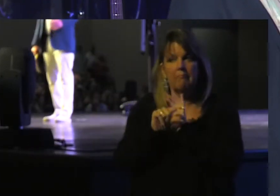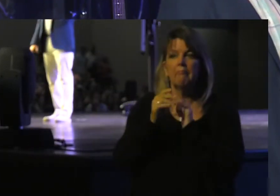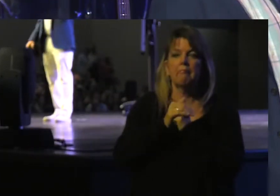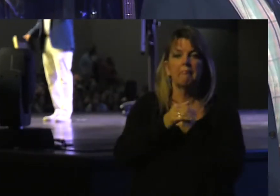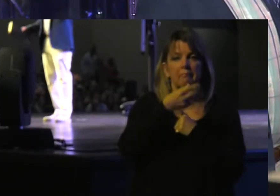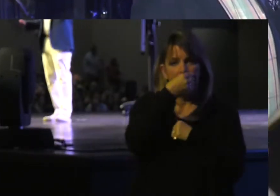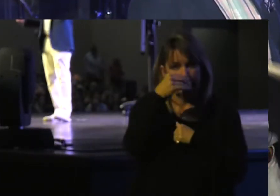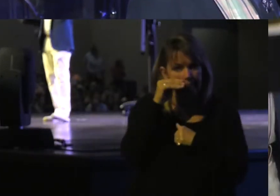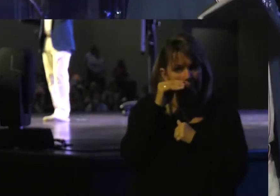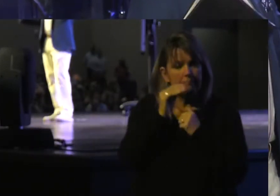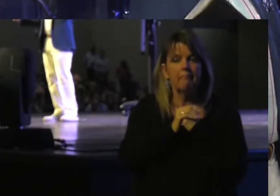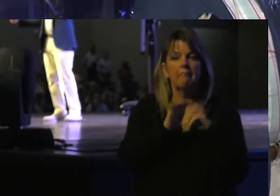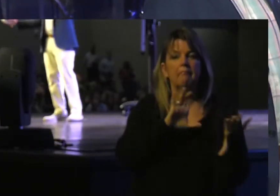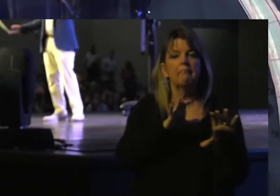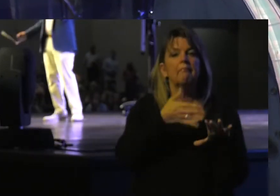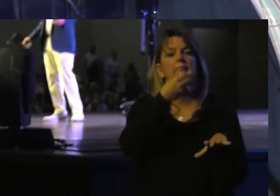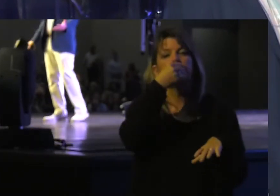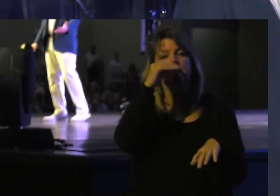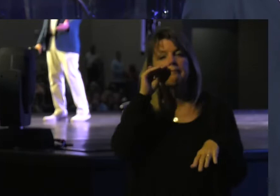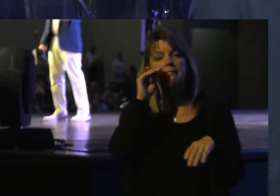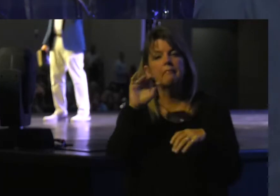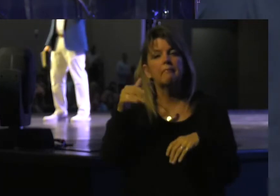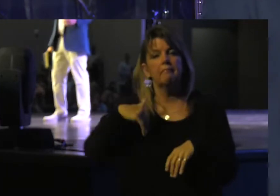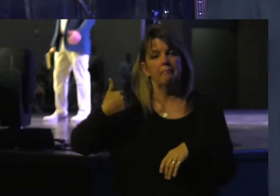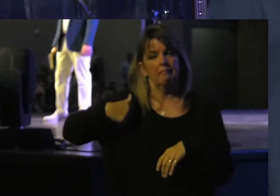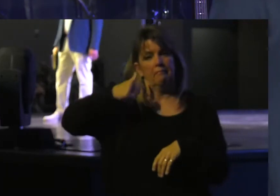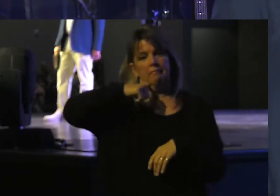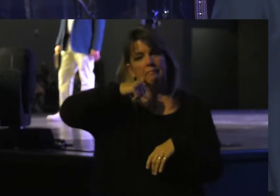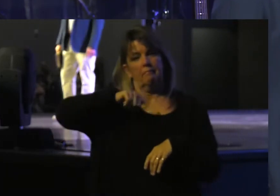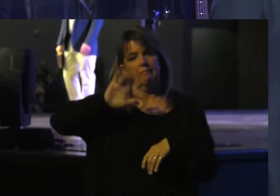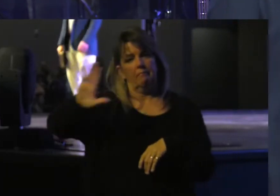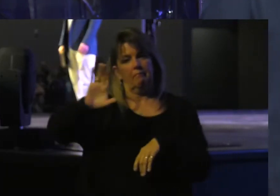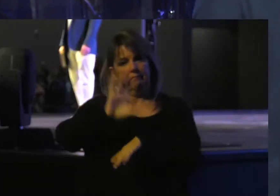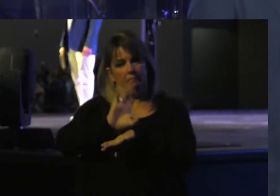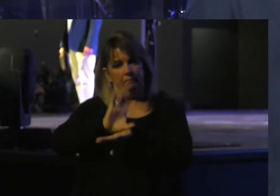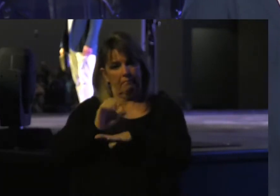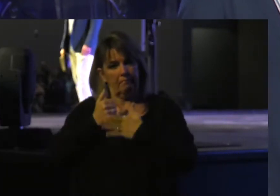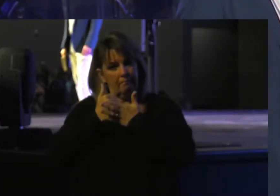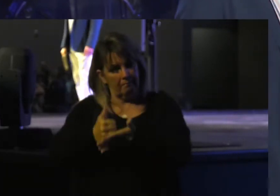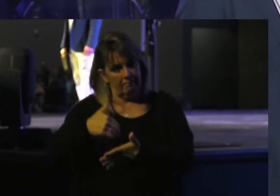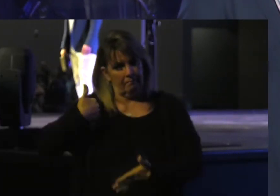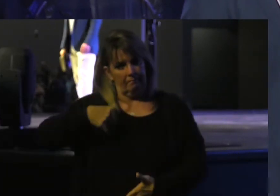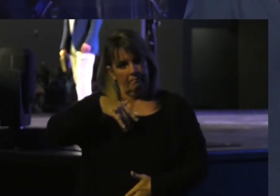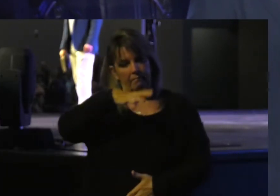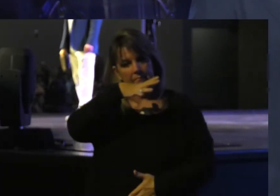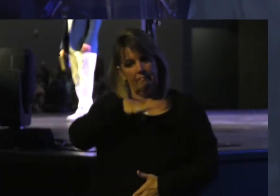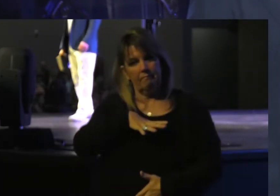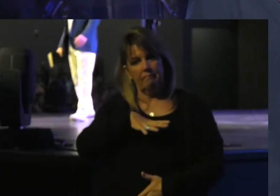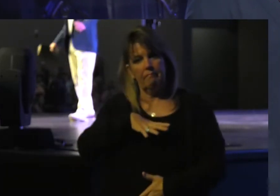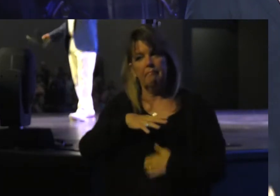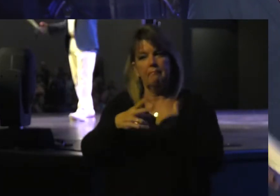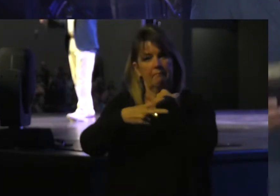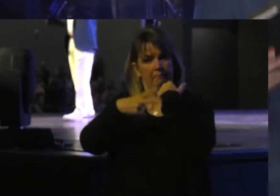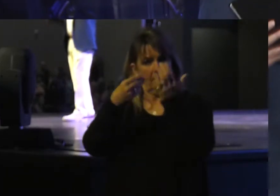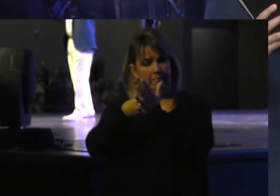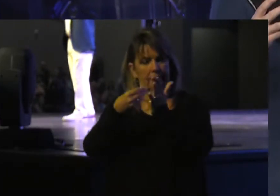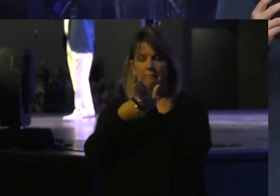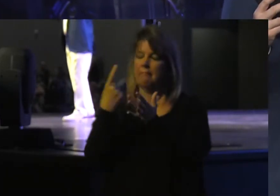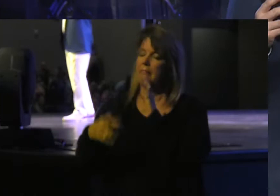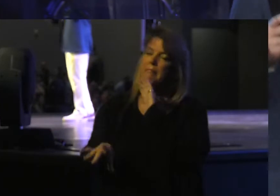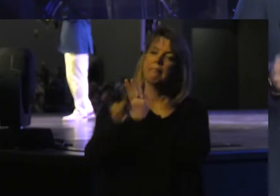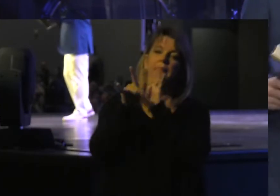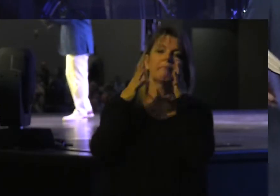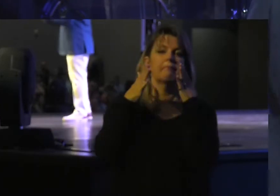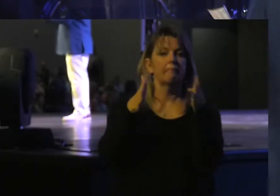work, she was doing the flowers for a young girl in their church to help this young lady save money. Always finding